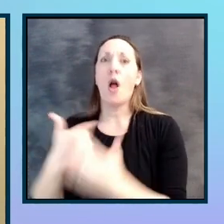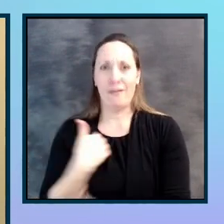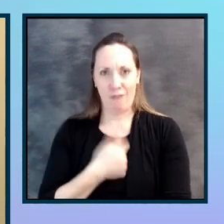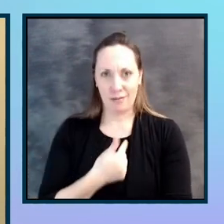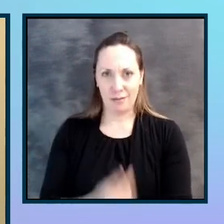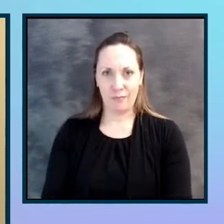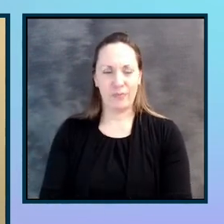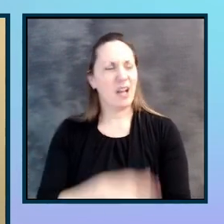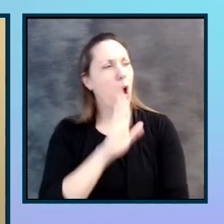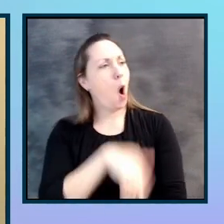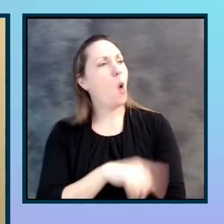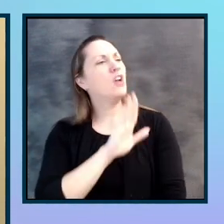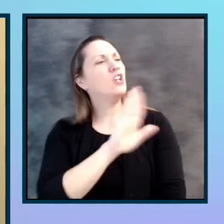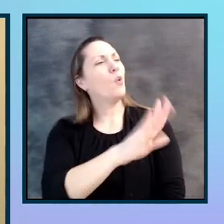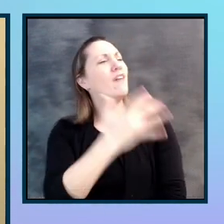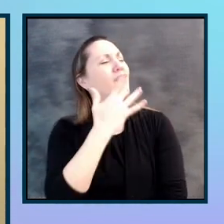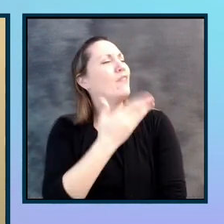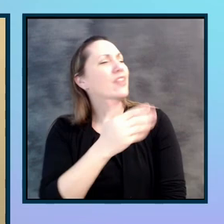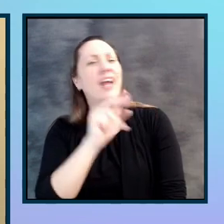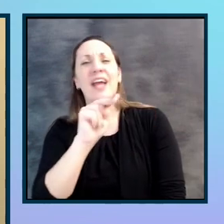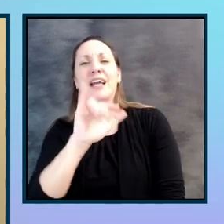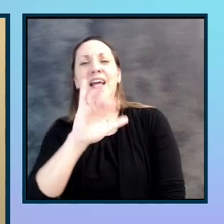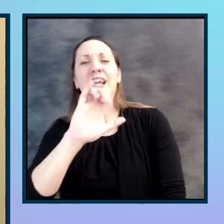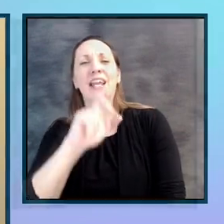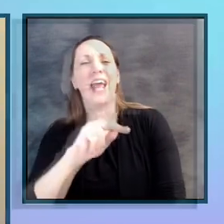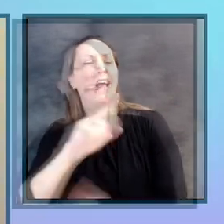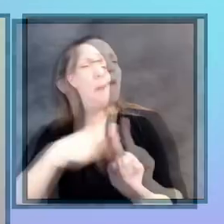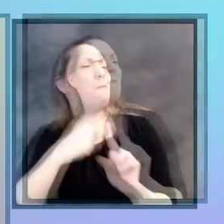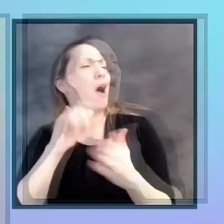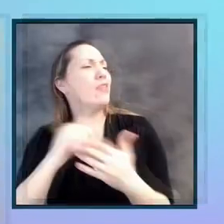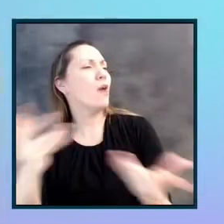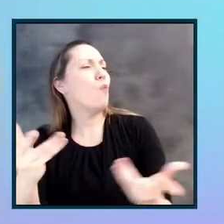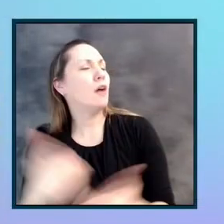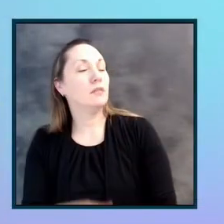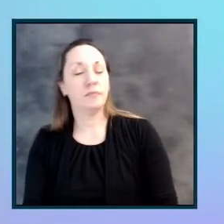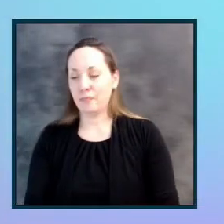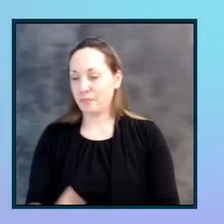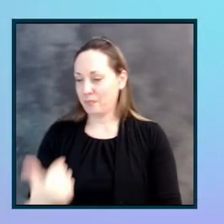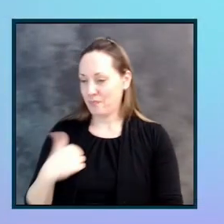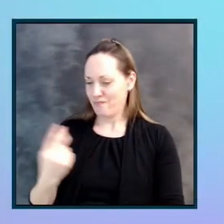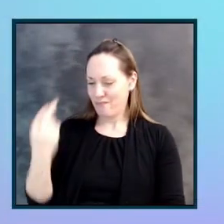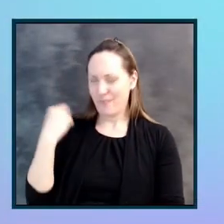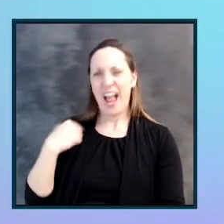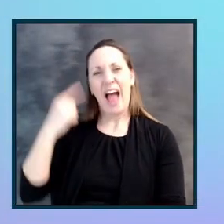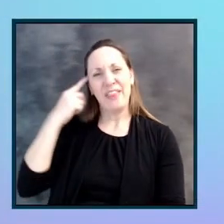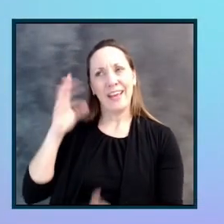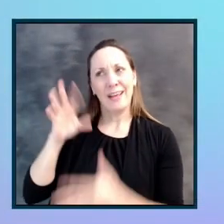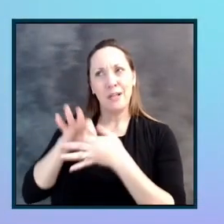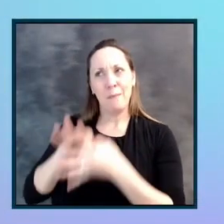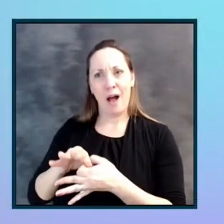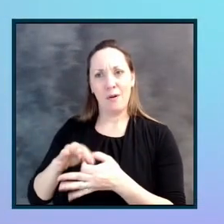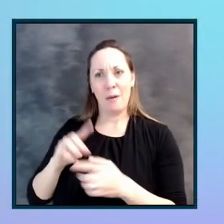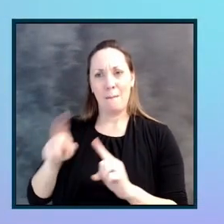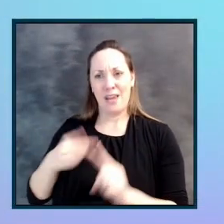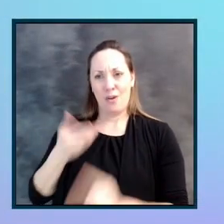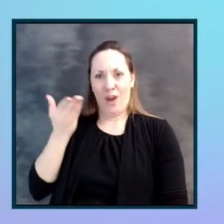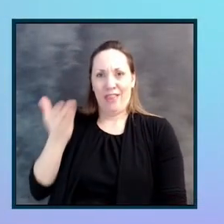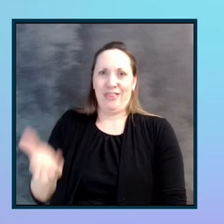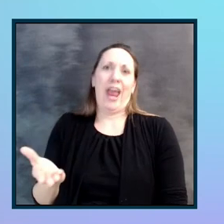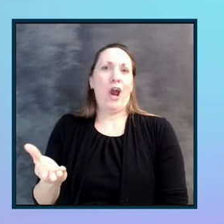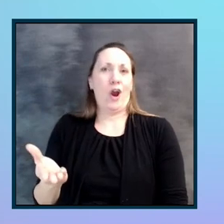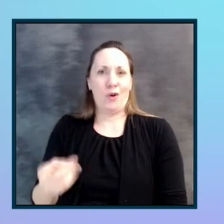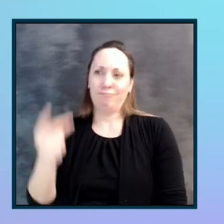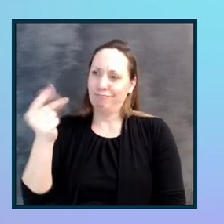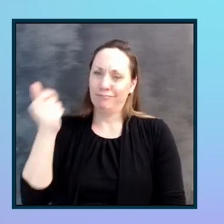favorite things, Nick, about doing that case study? I think it was a factor of being right there, hands-on right